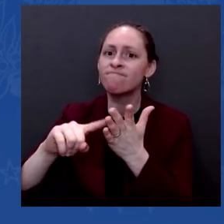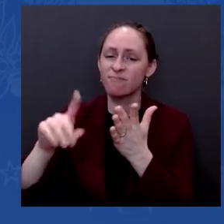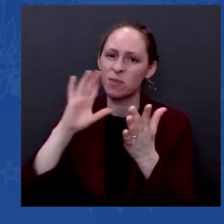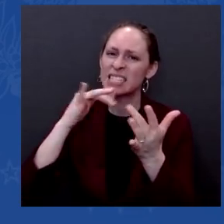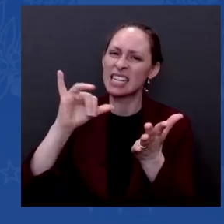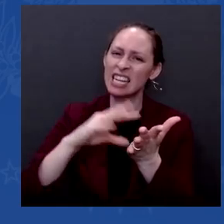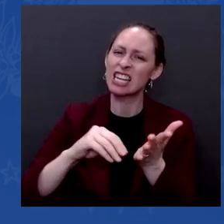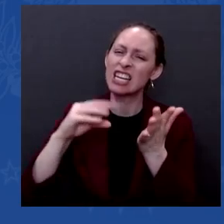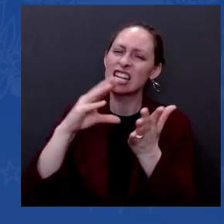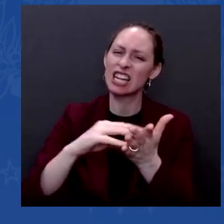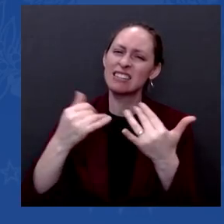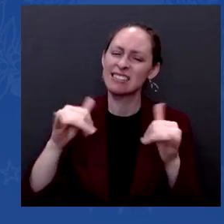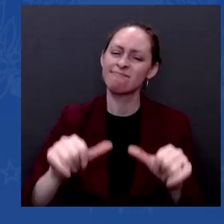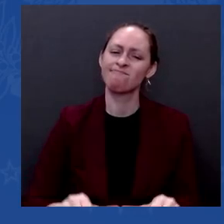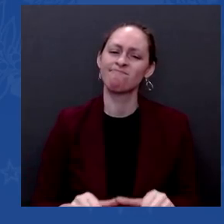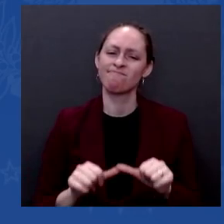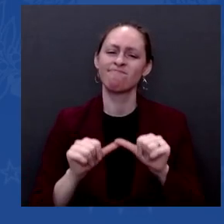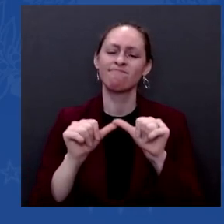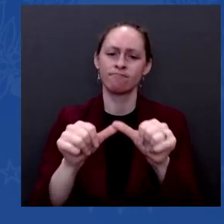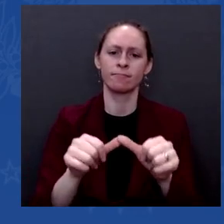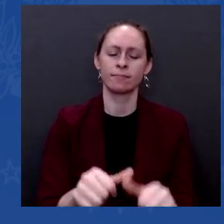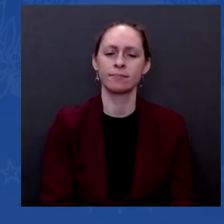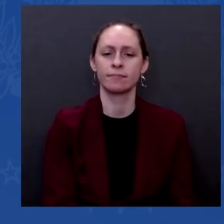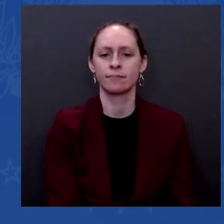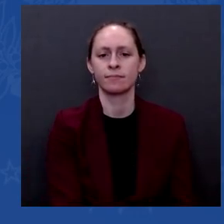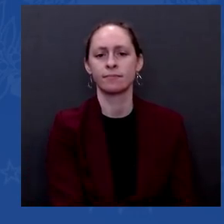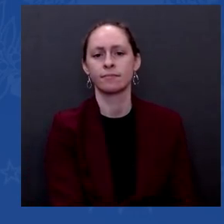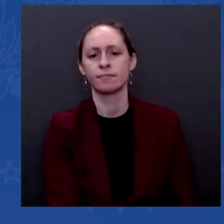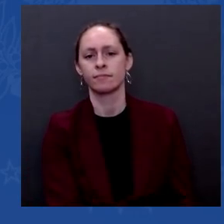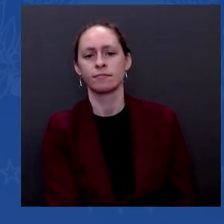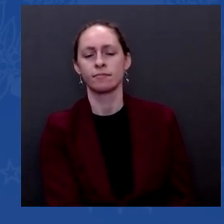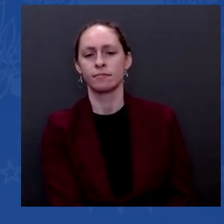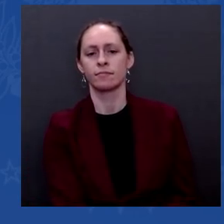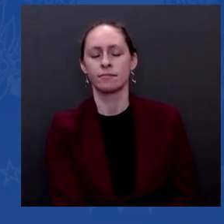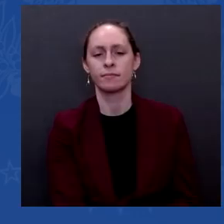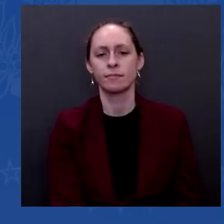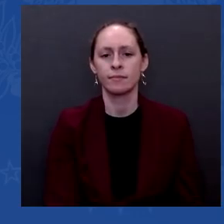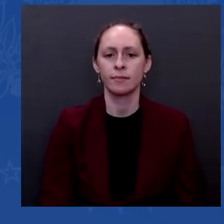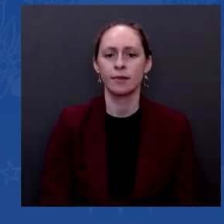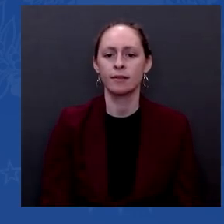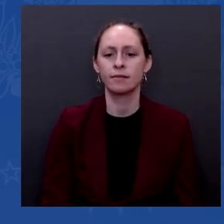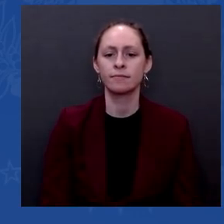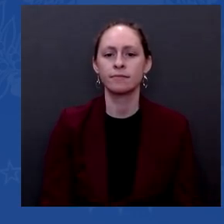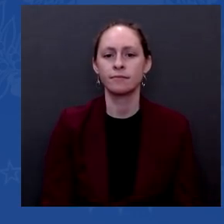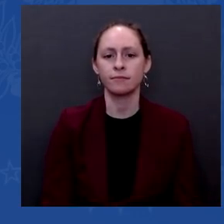it was within the time frame that it took to be able to come up with a vaccine.